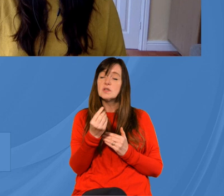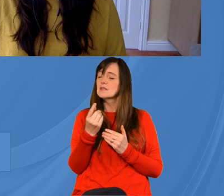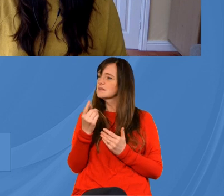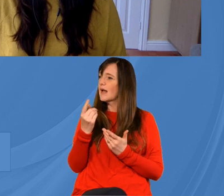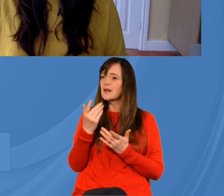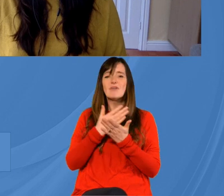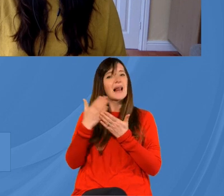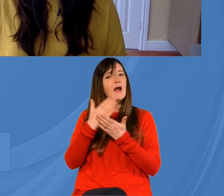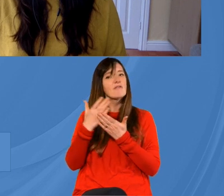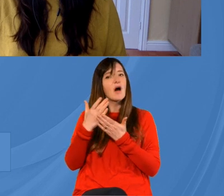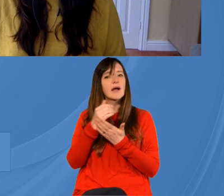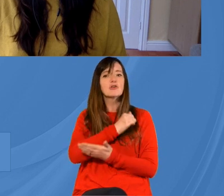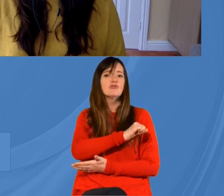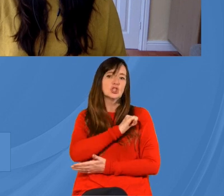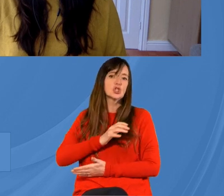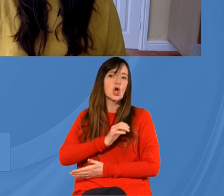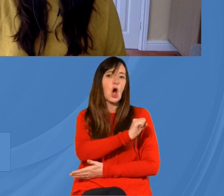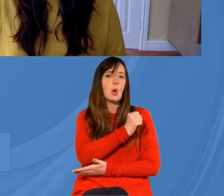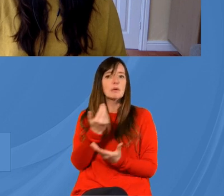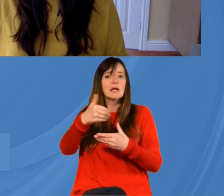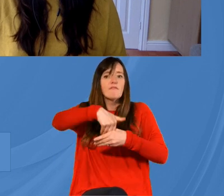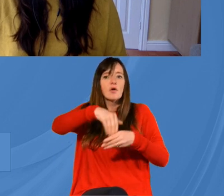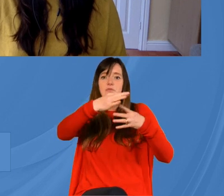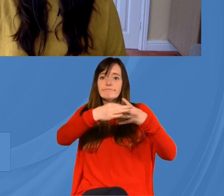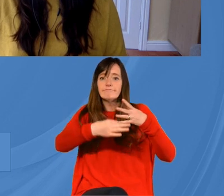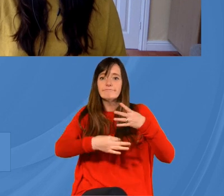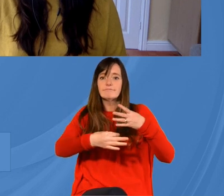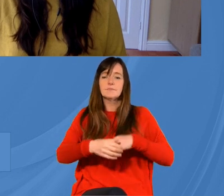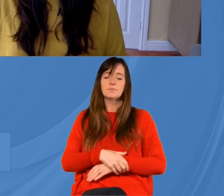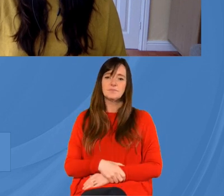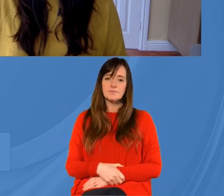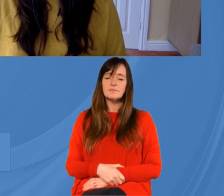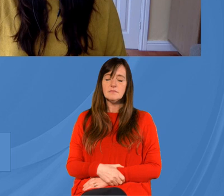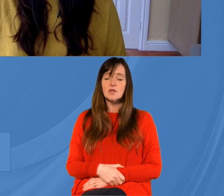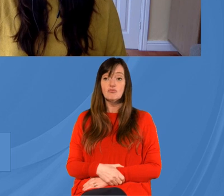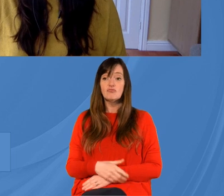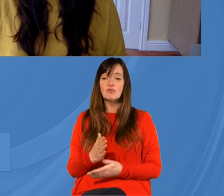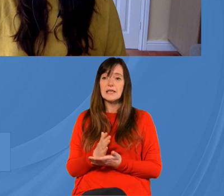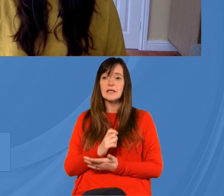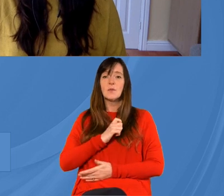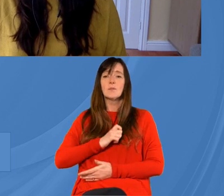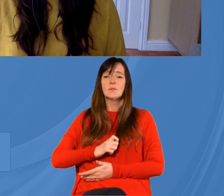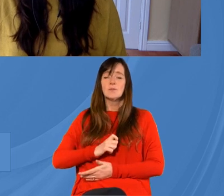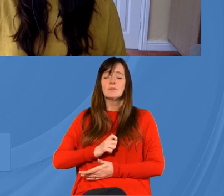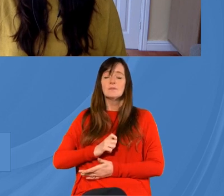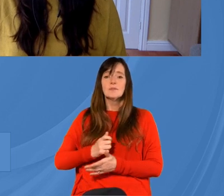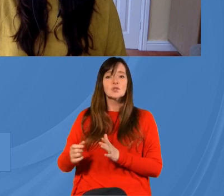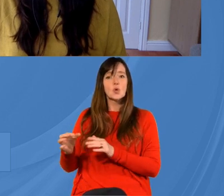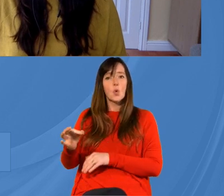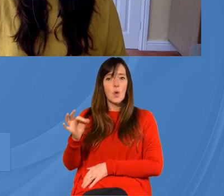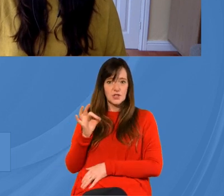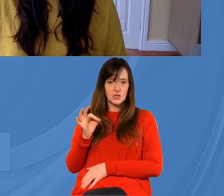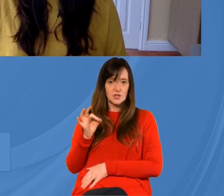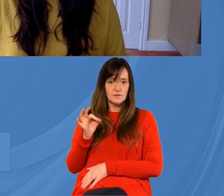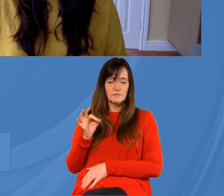that's very helpful a question for you uh christy um a really heartfelt question from someone here i really and that's in